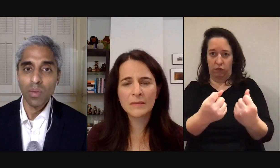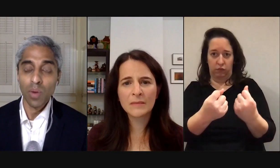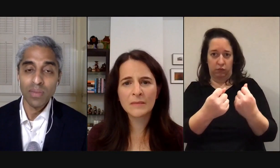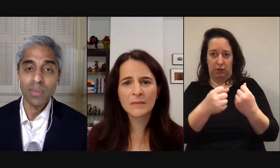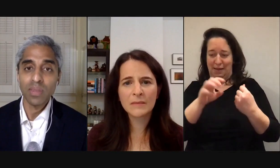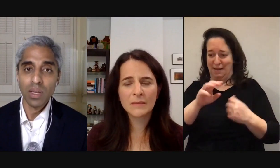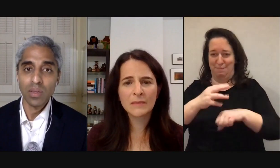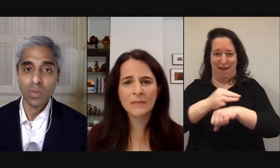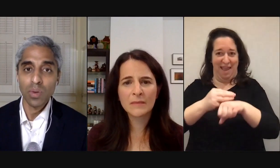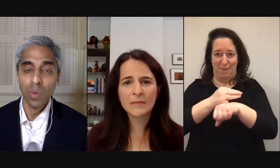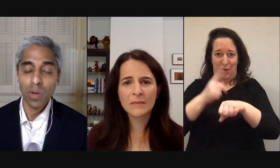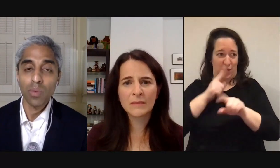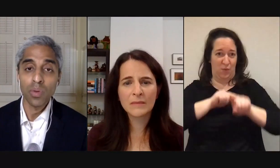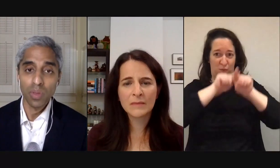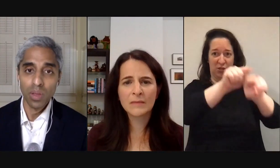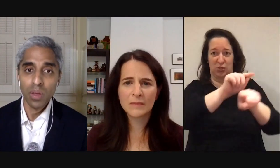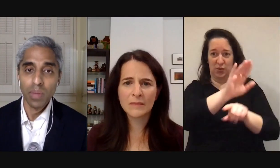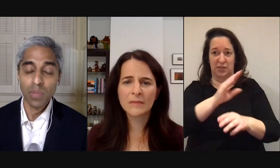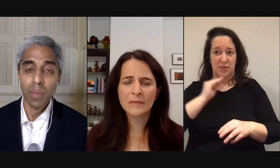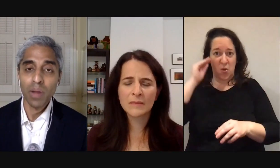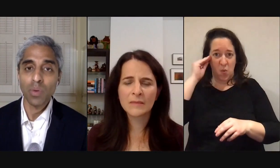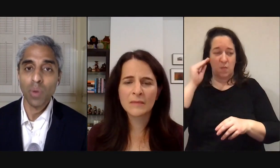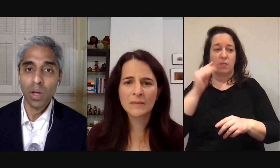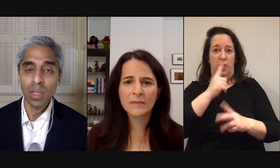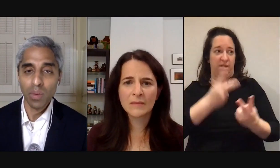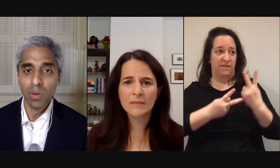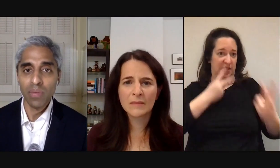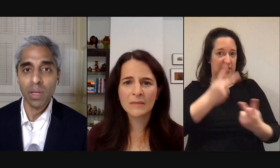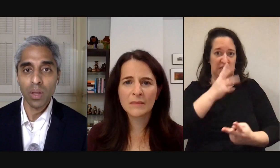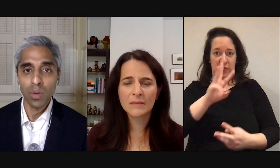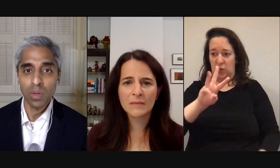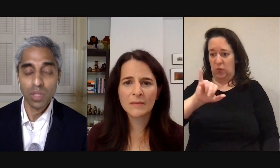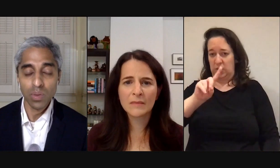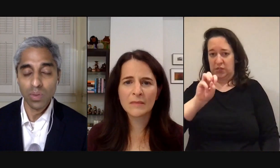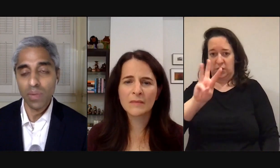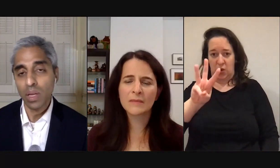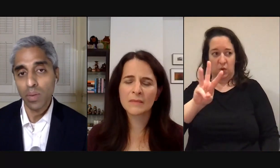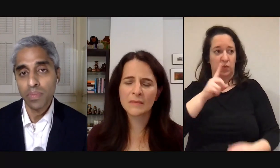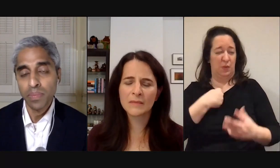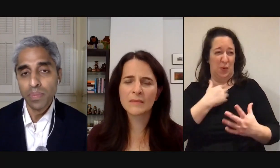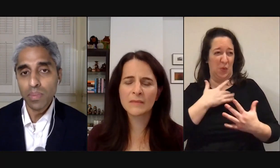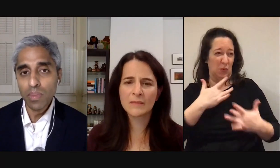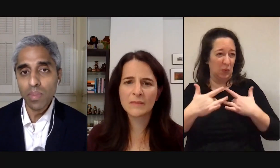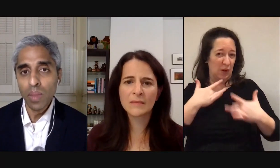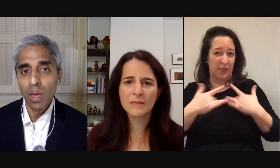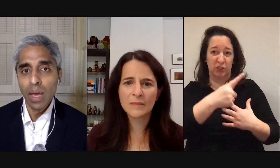were going to visit his widow ruth because my parents were worried that they were grieving alone that she was grieving alone